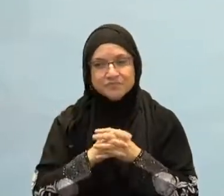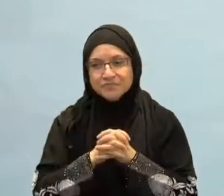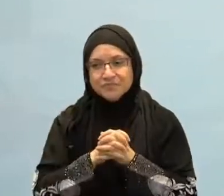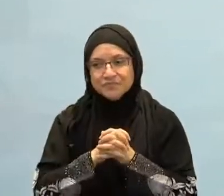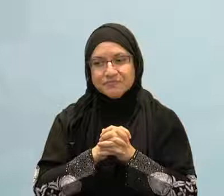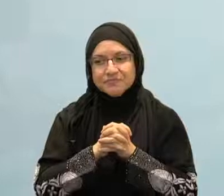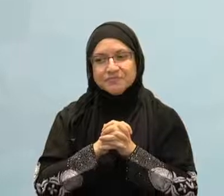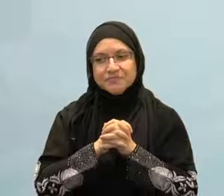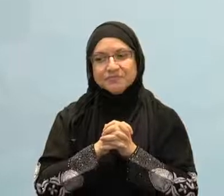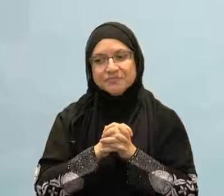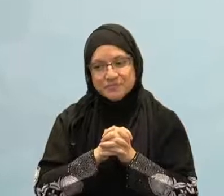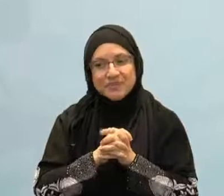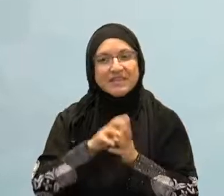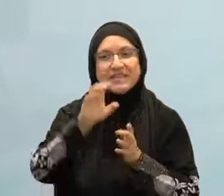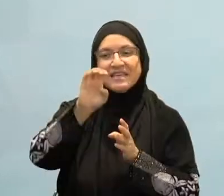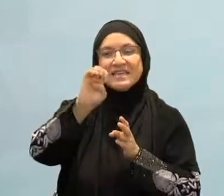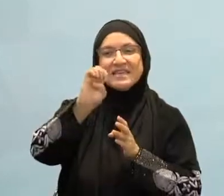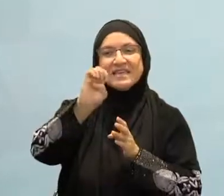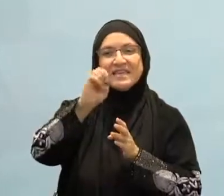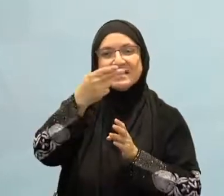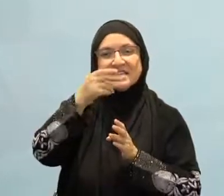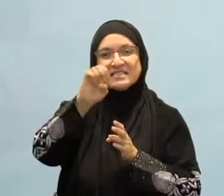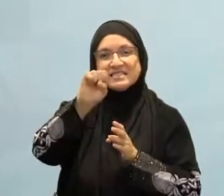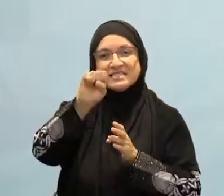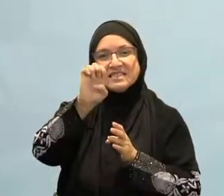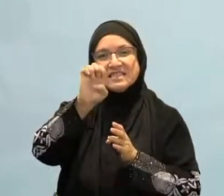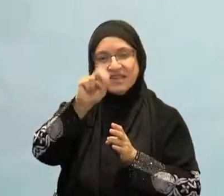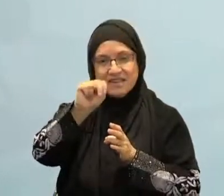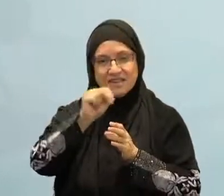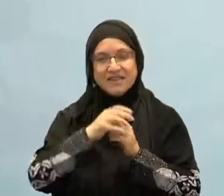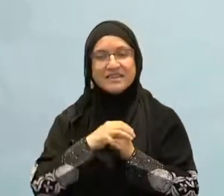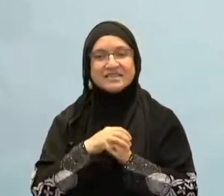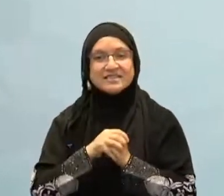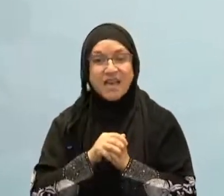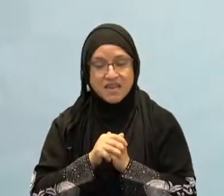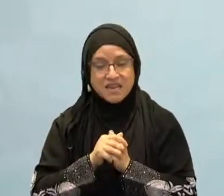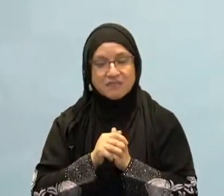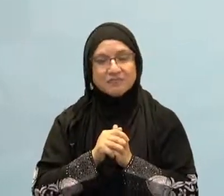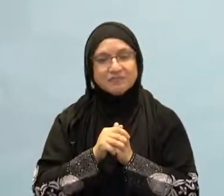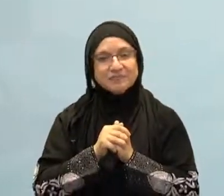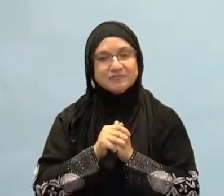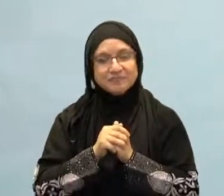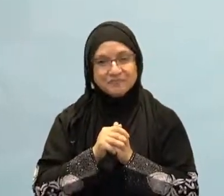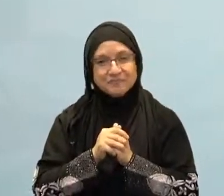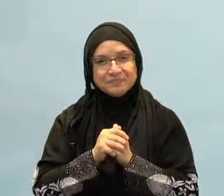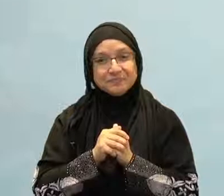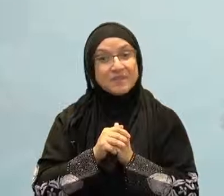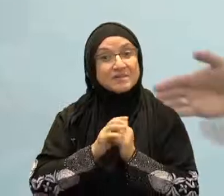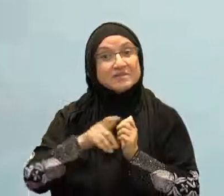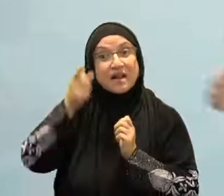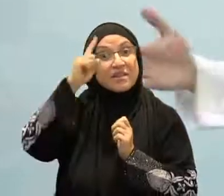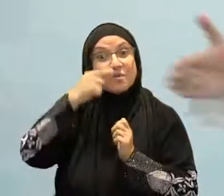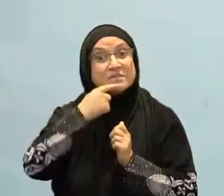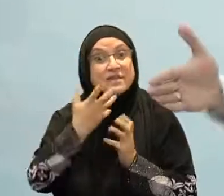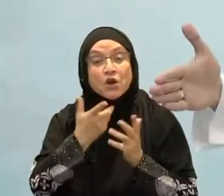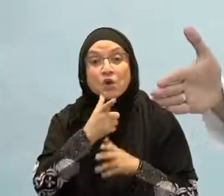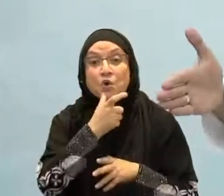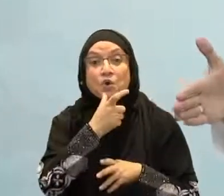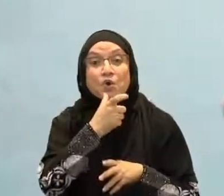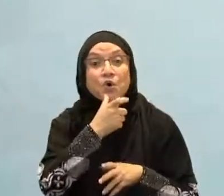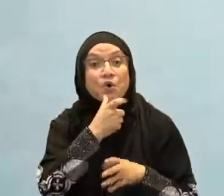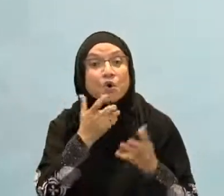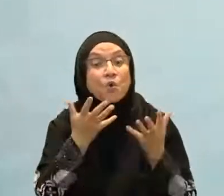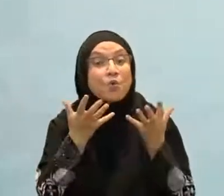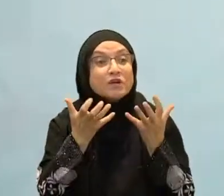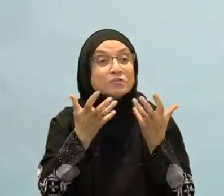to you. And He's saying, who wants to come close to me? Who has an appointment? Allah has all the time for you. Allah does not take slots.